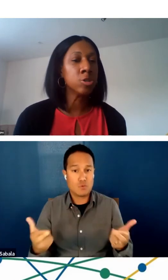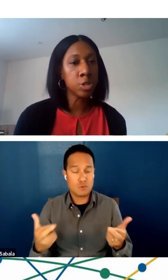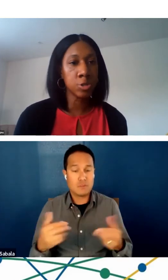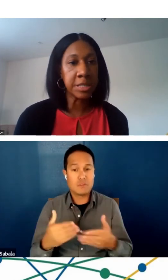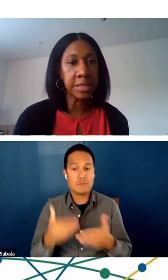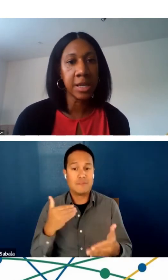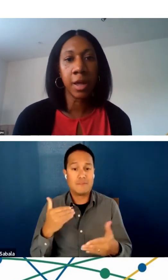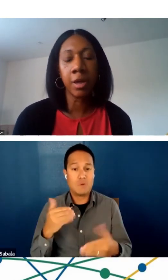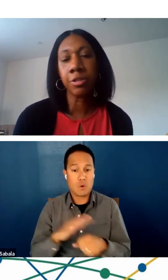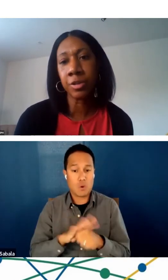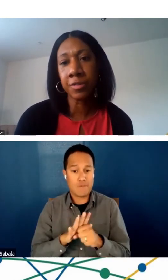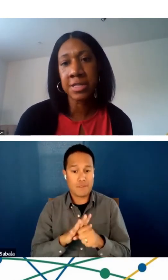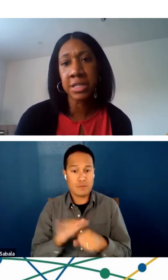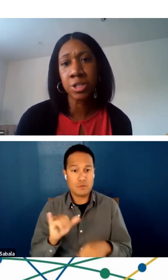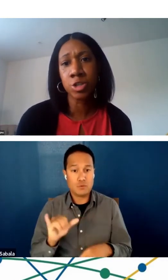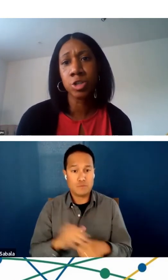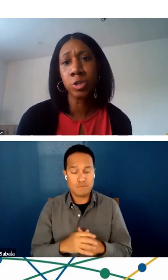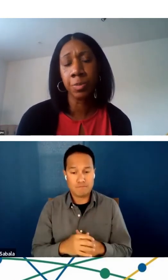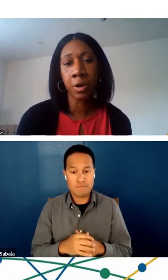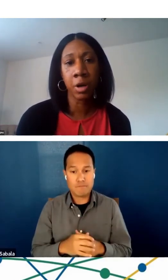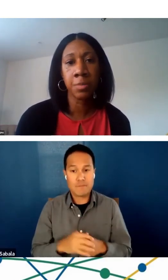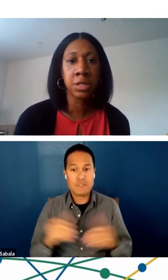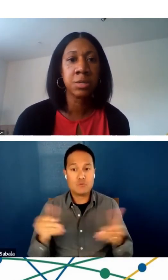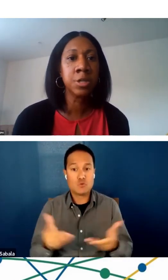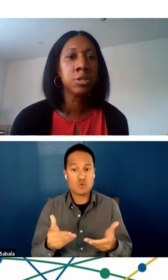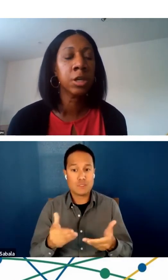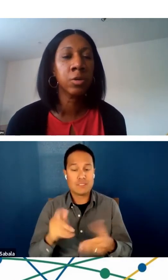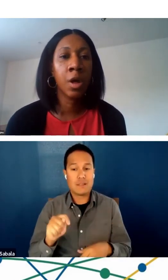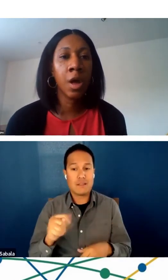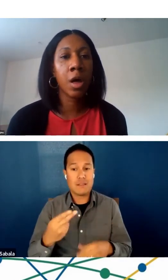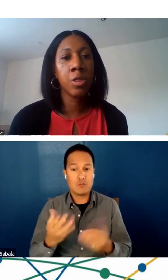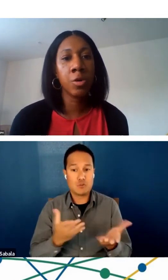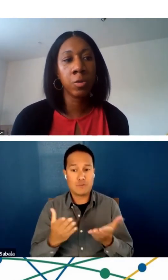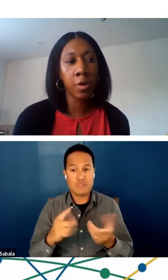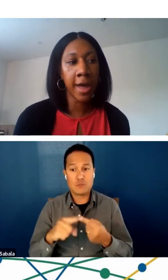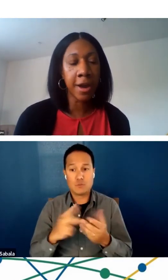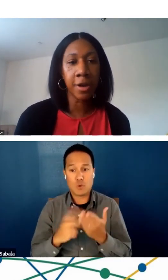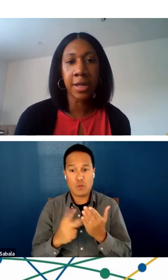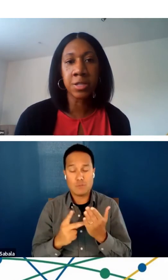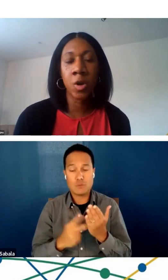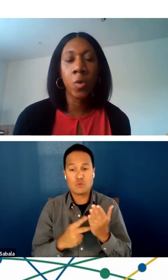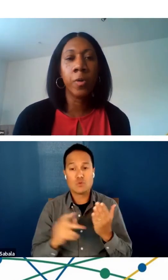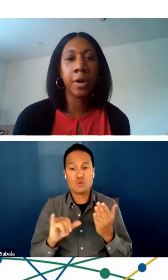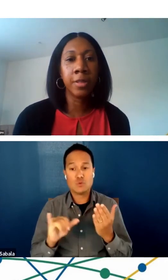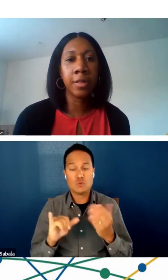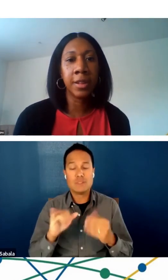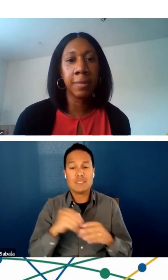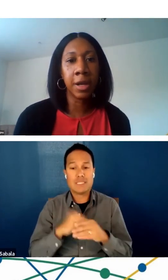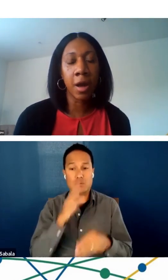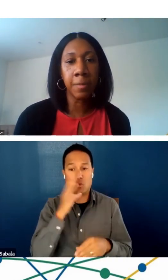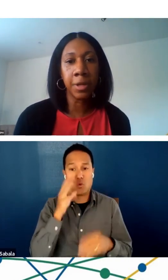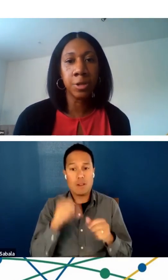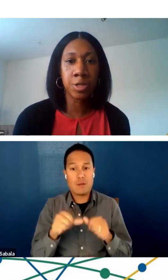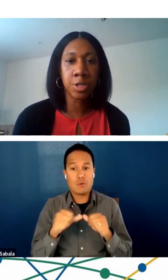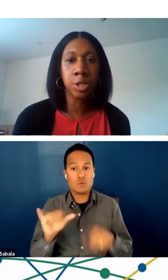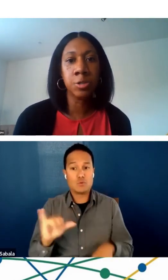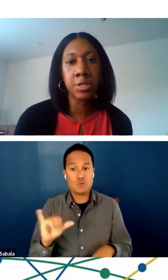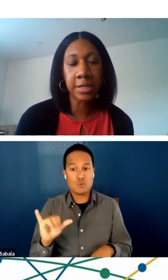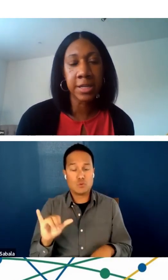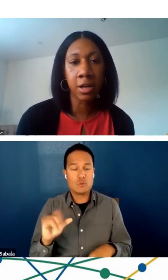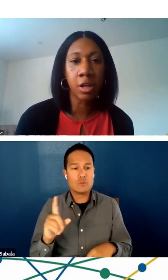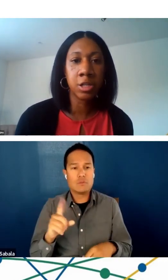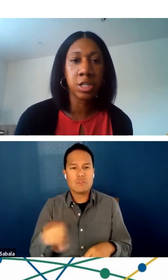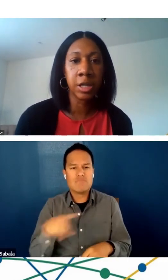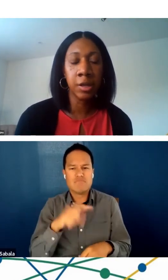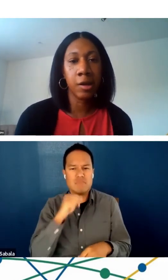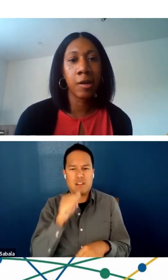just when introducing telehealth services to programs and especially in the rural areas where they may not be used to